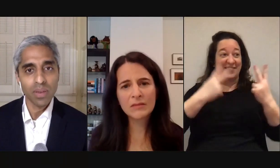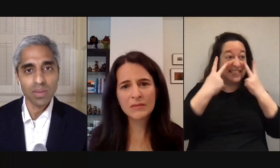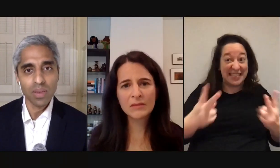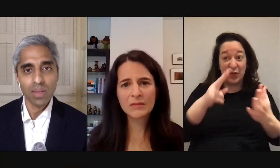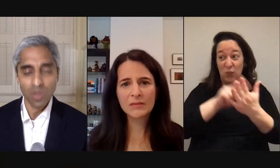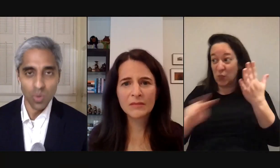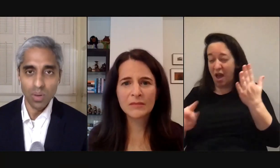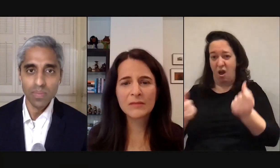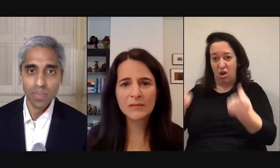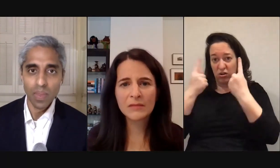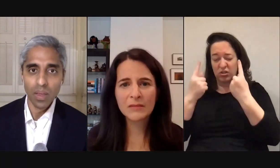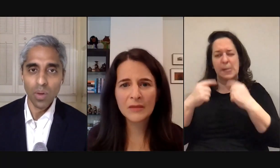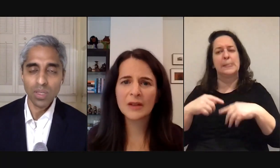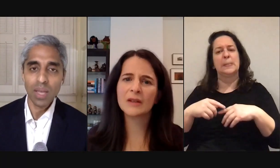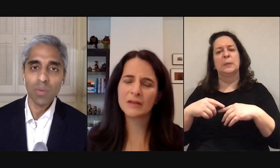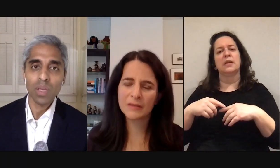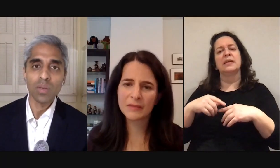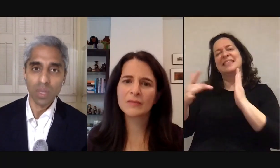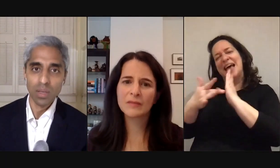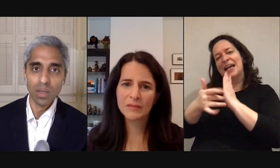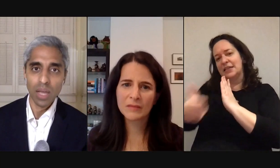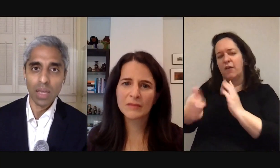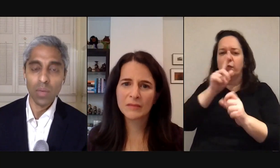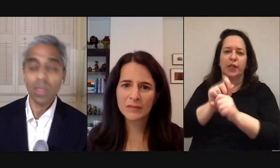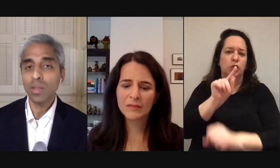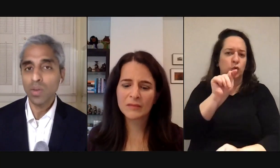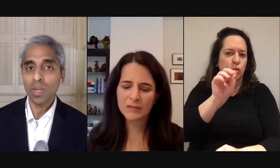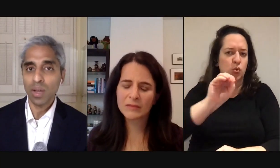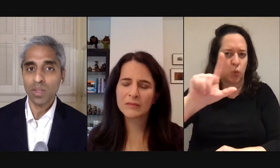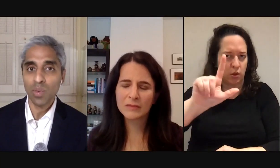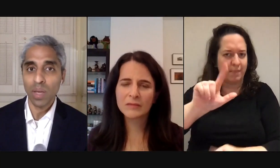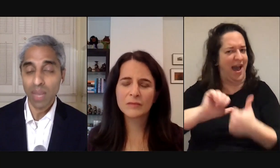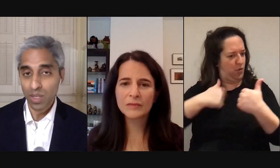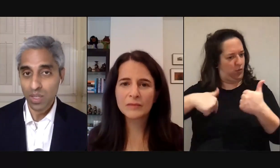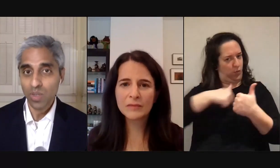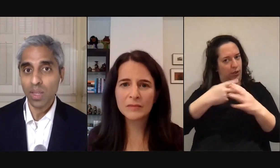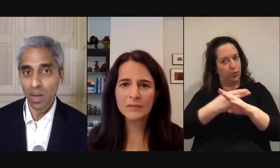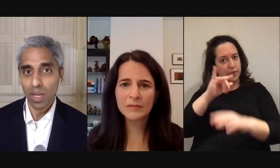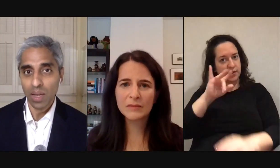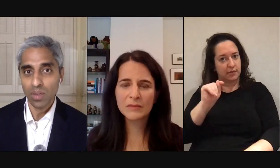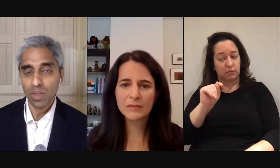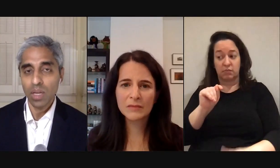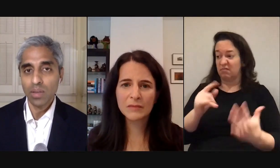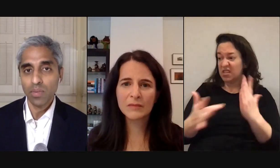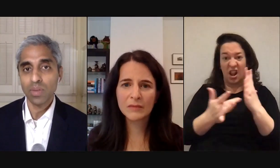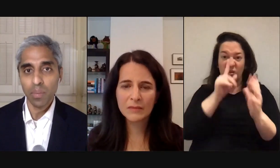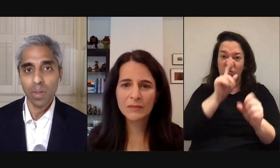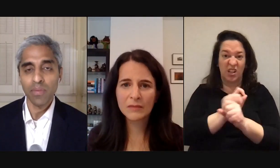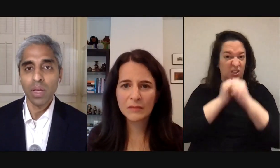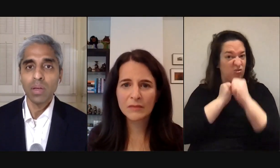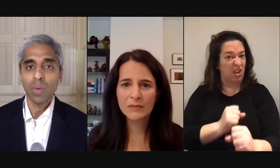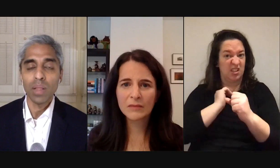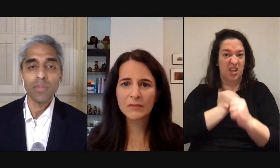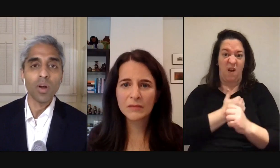itself is is a tool and the question is how do we use it and we can use technology in ways that actually strengthen our connections so for